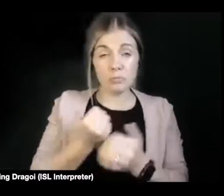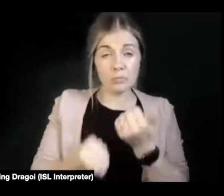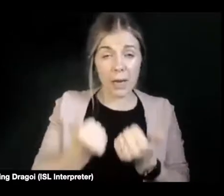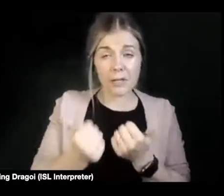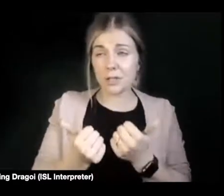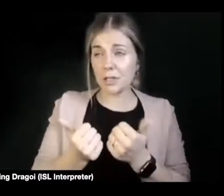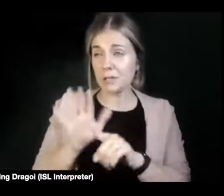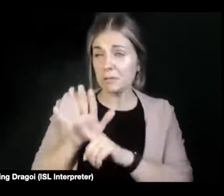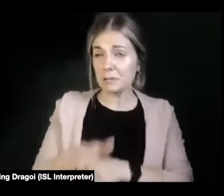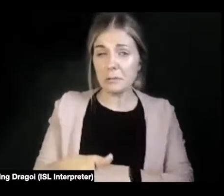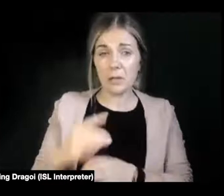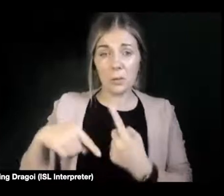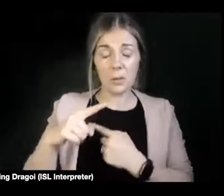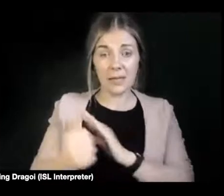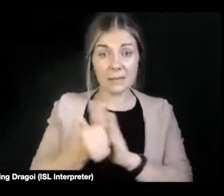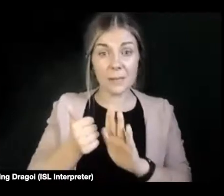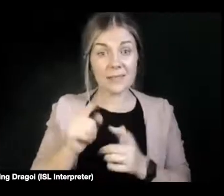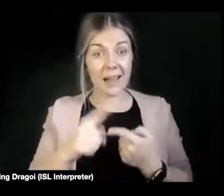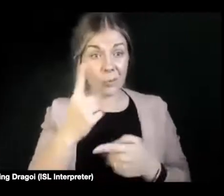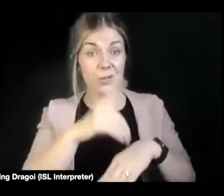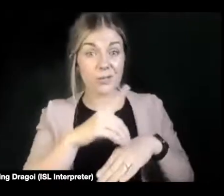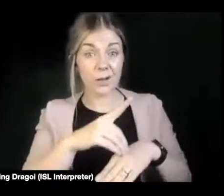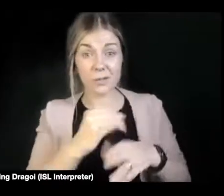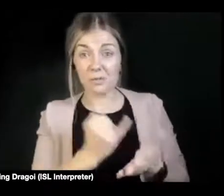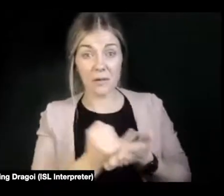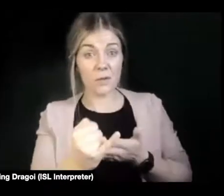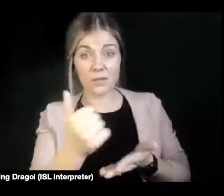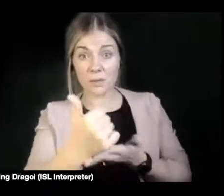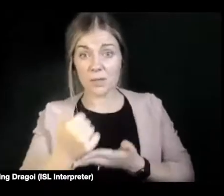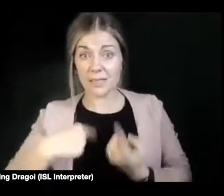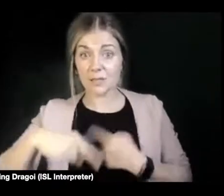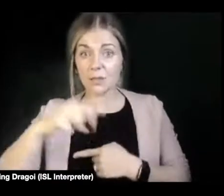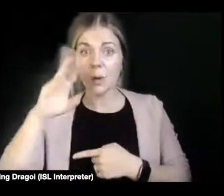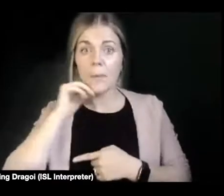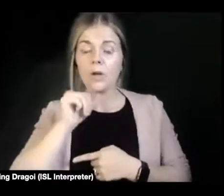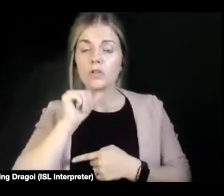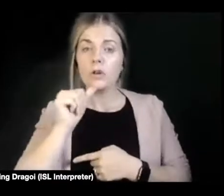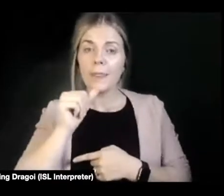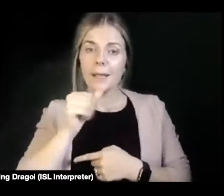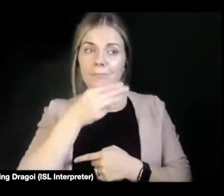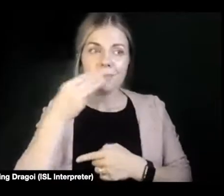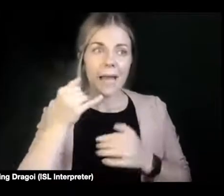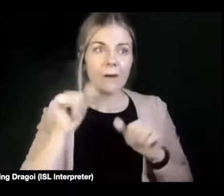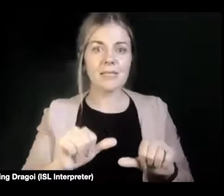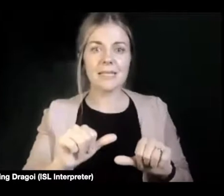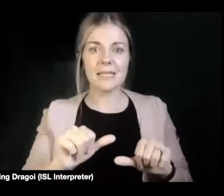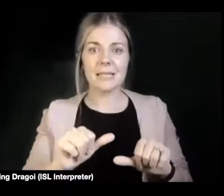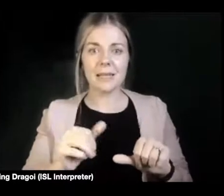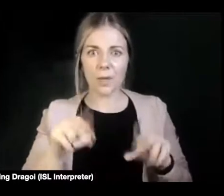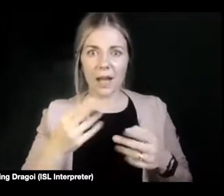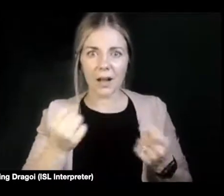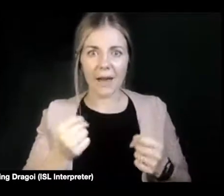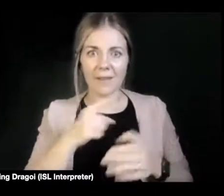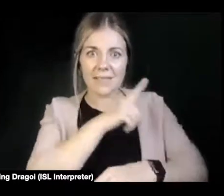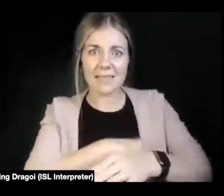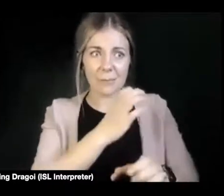And particularly a doctor refusing to assist us because he couldn't be guaranteed that I wouldn't have a disabled child, even though we just wanted a child we didn't